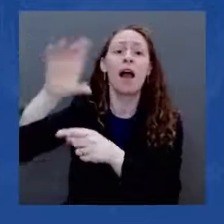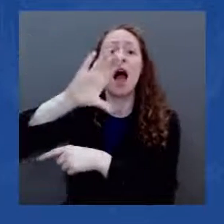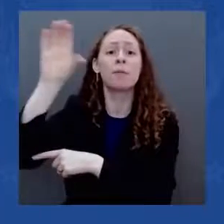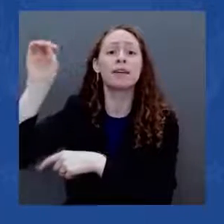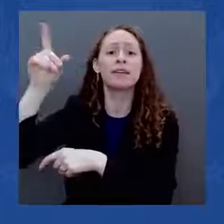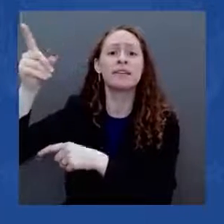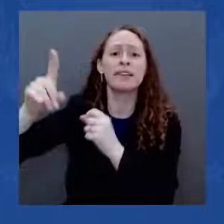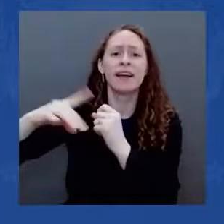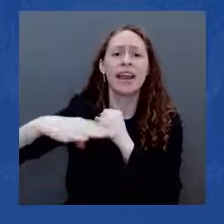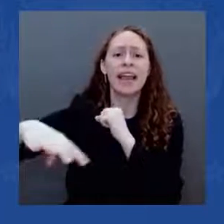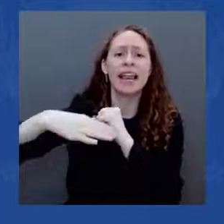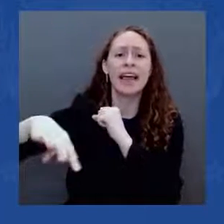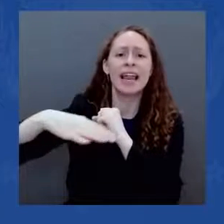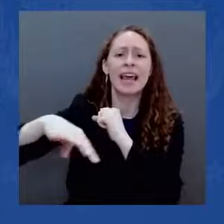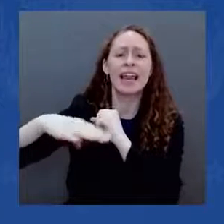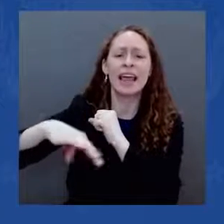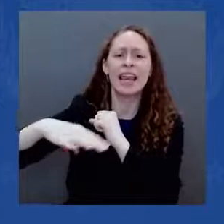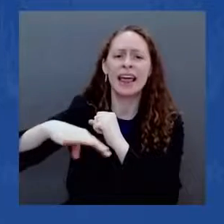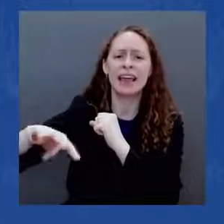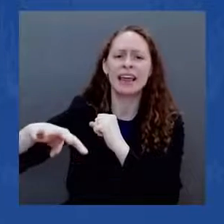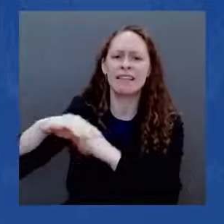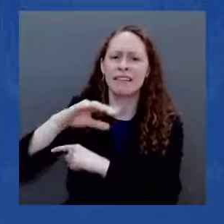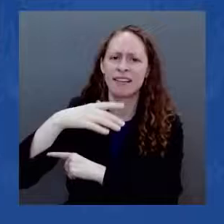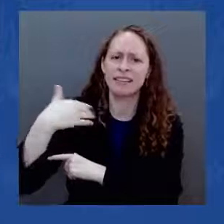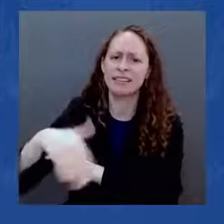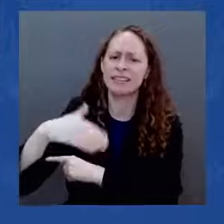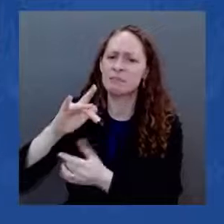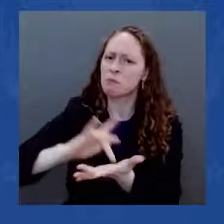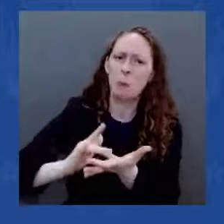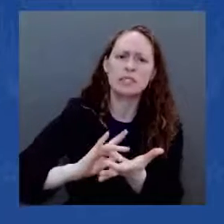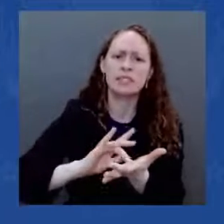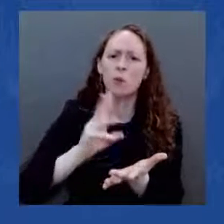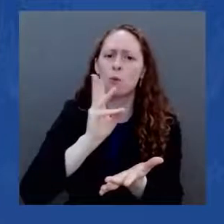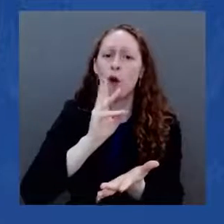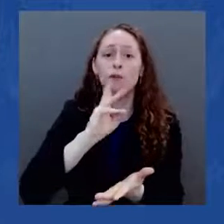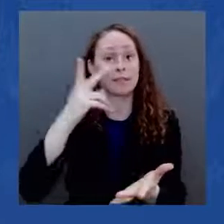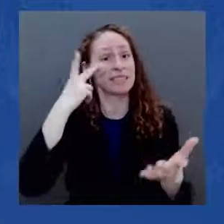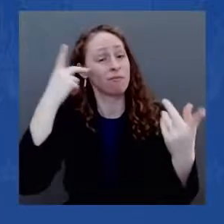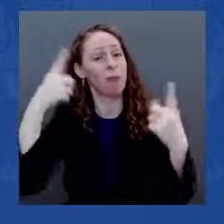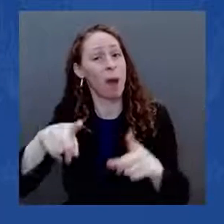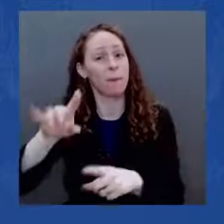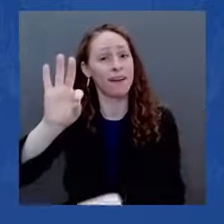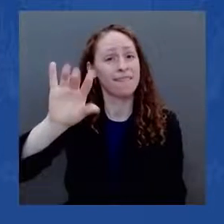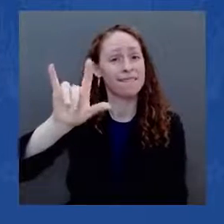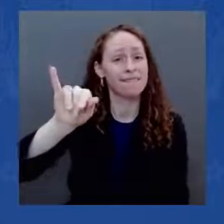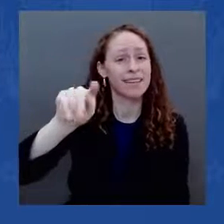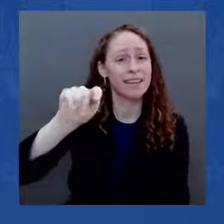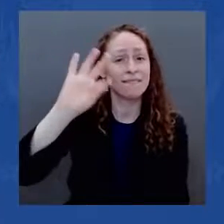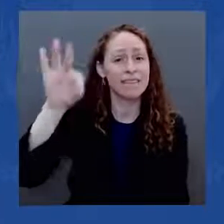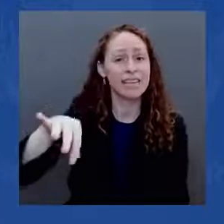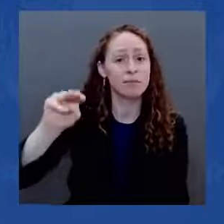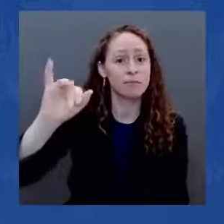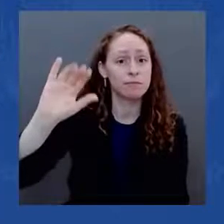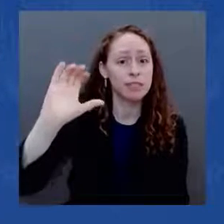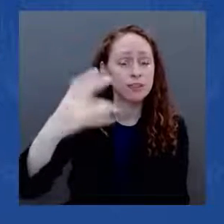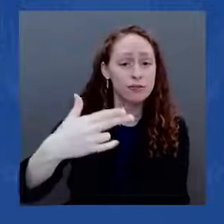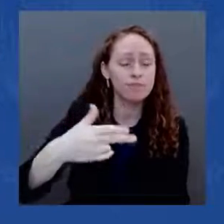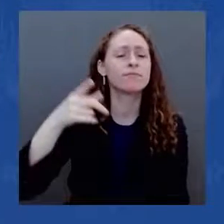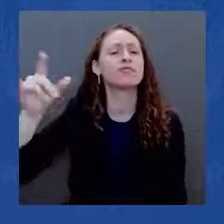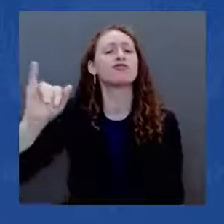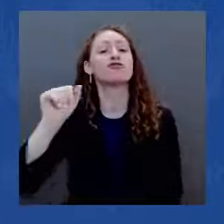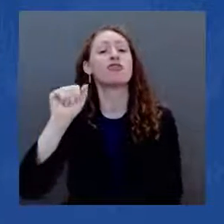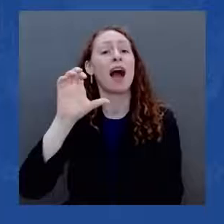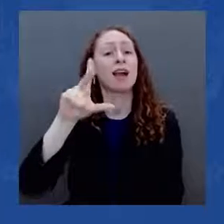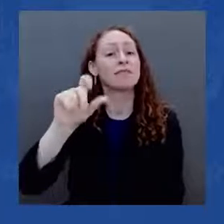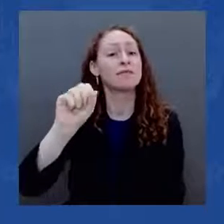Michigan, and Jackson, Mississippi. So, we've already announced over $7 billion in clean water